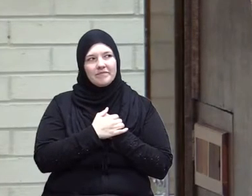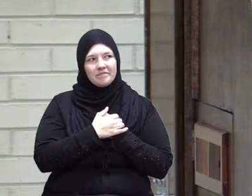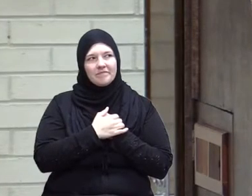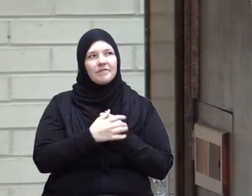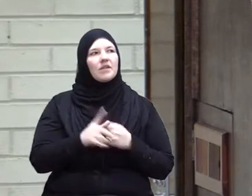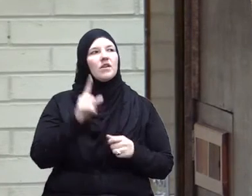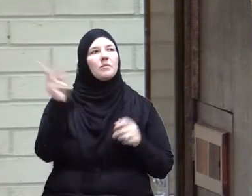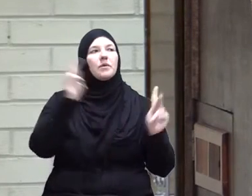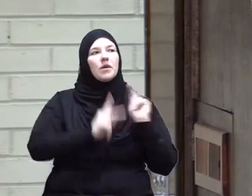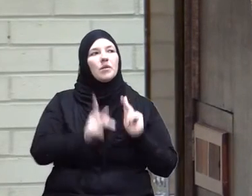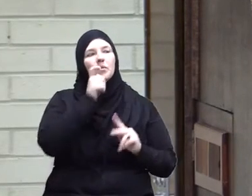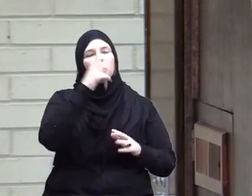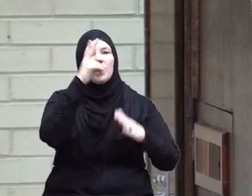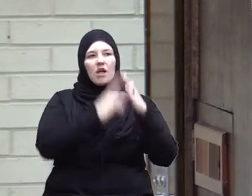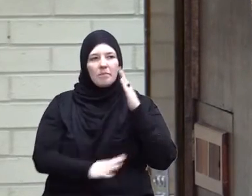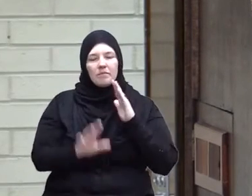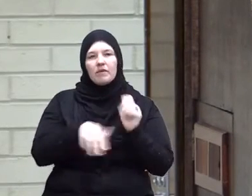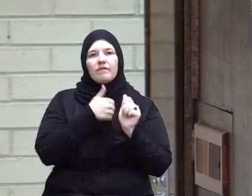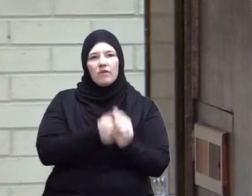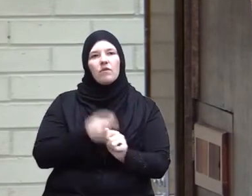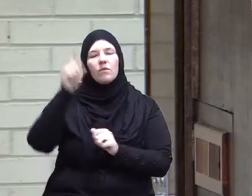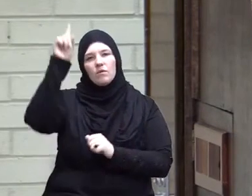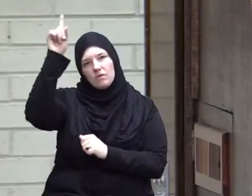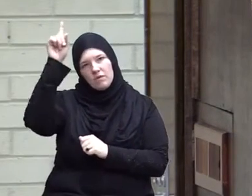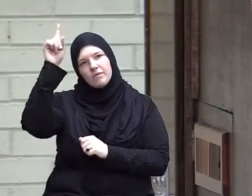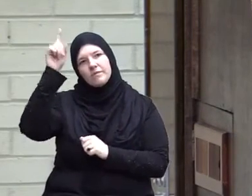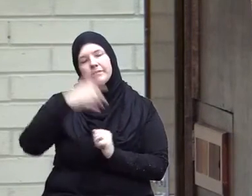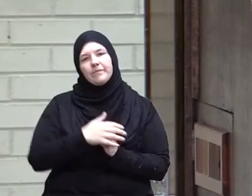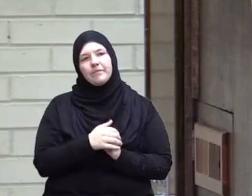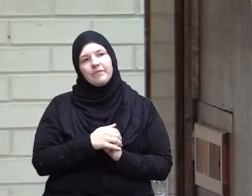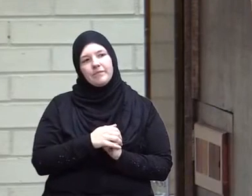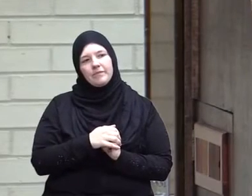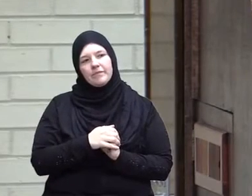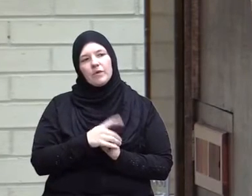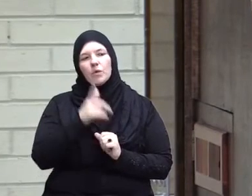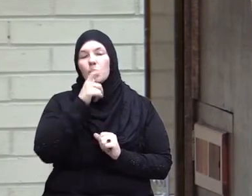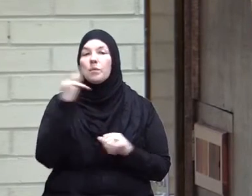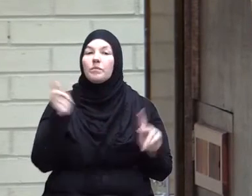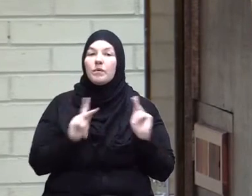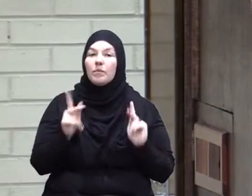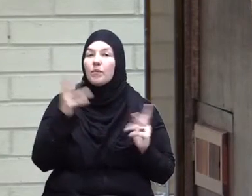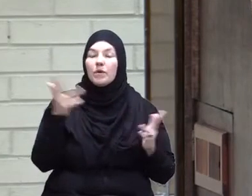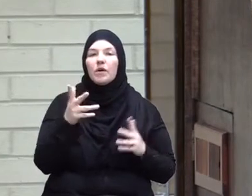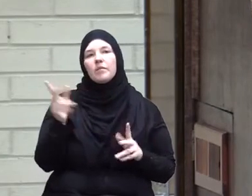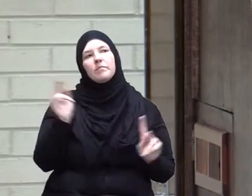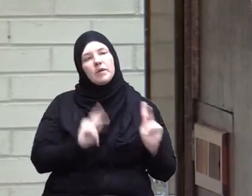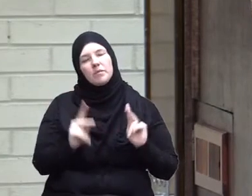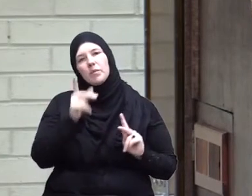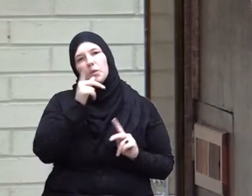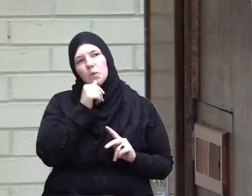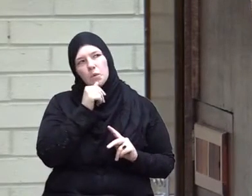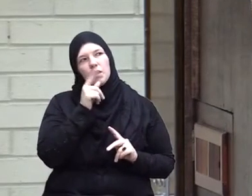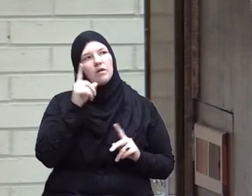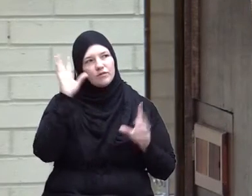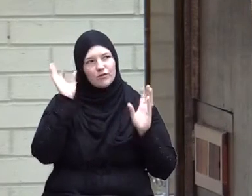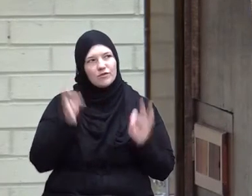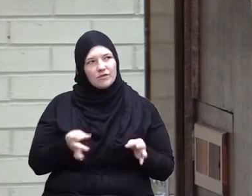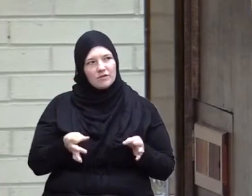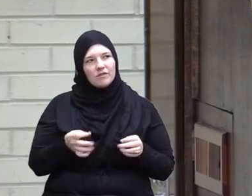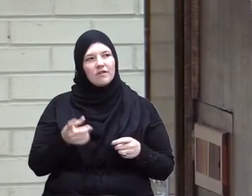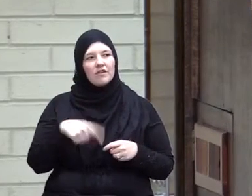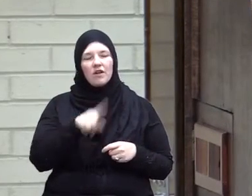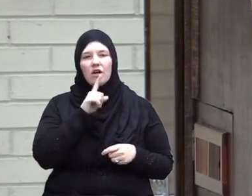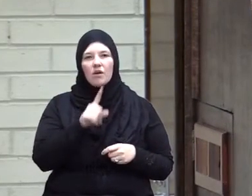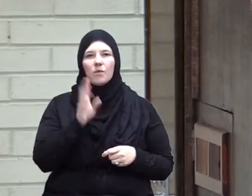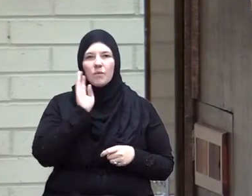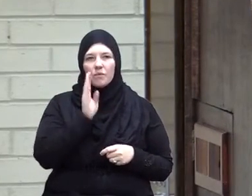those who are humbly submissive to Allah who are those those who certain that they